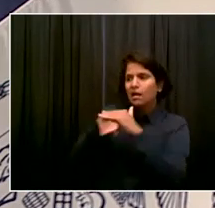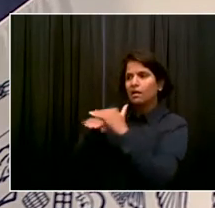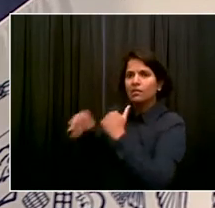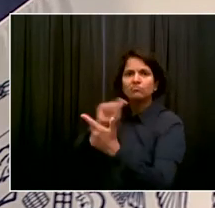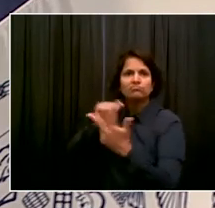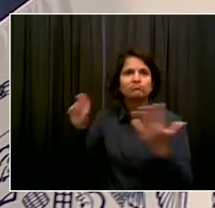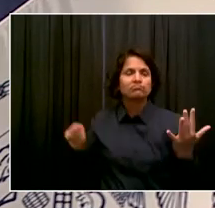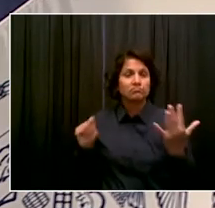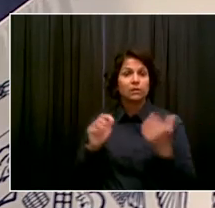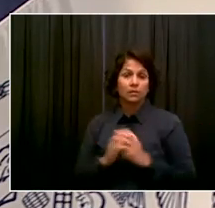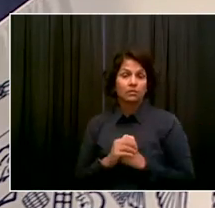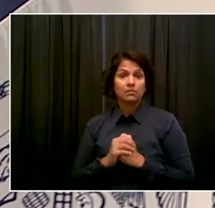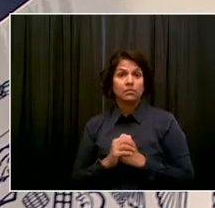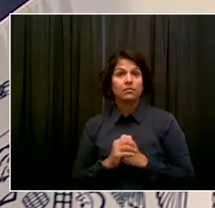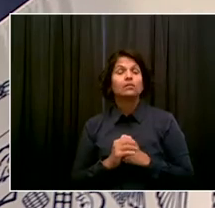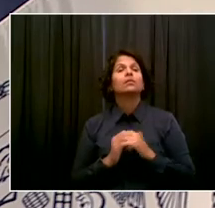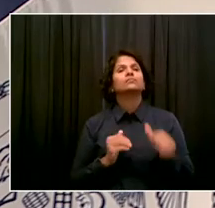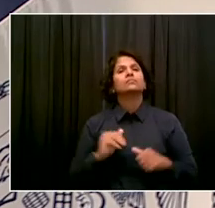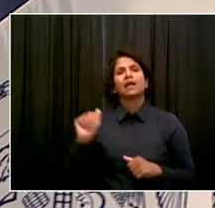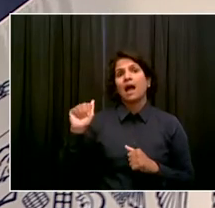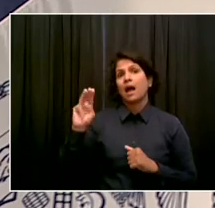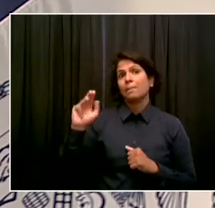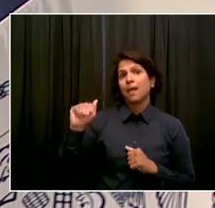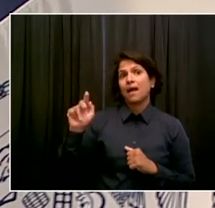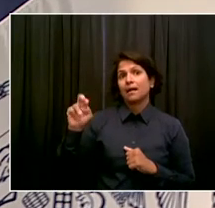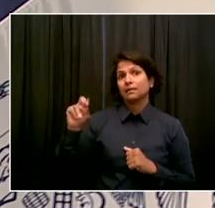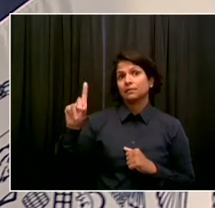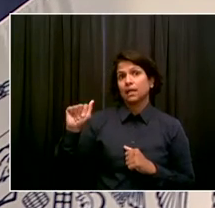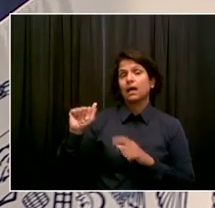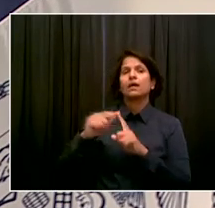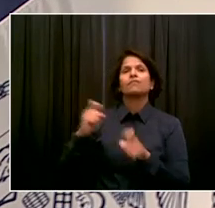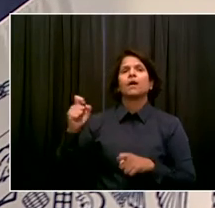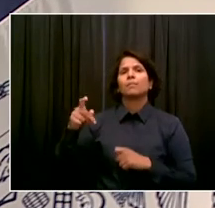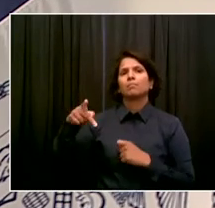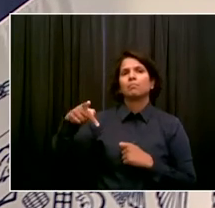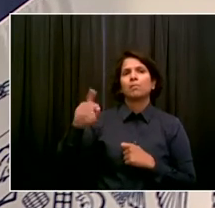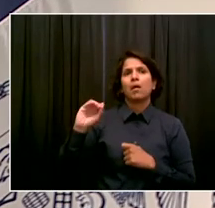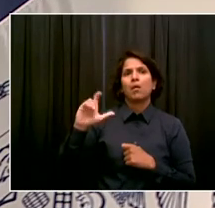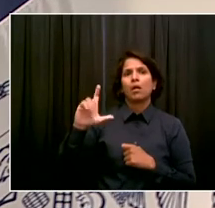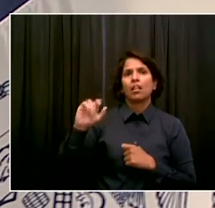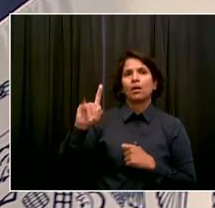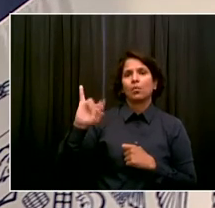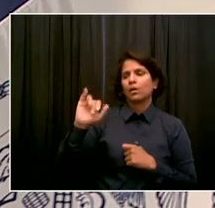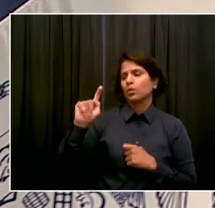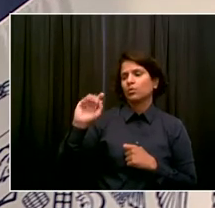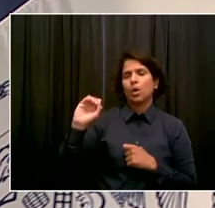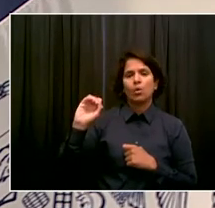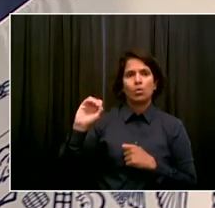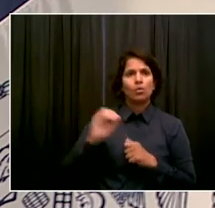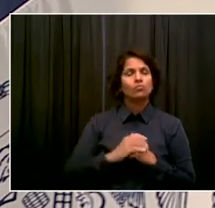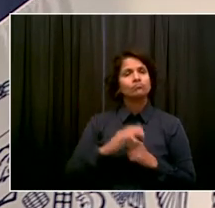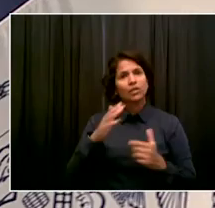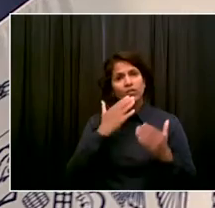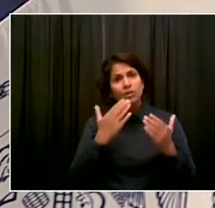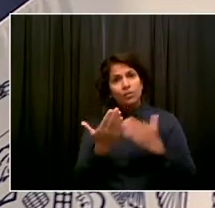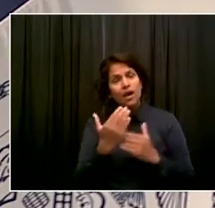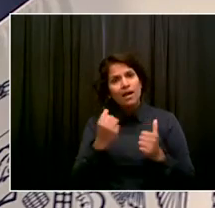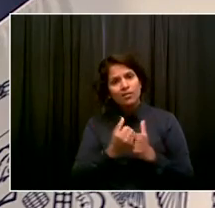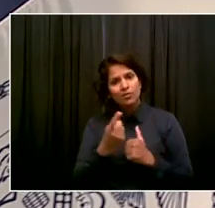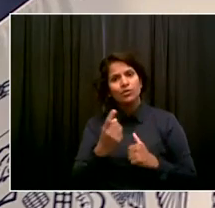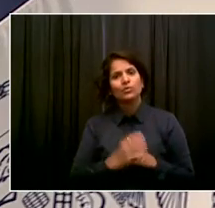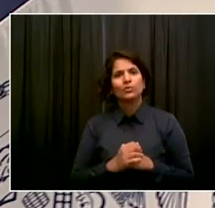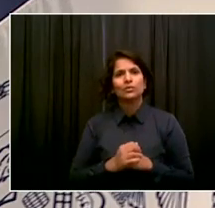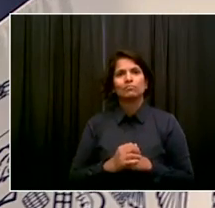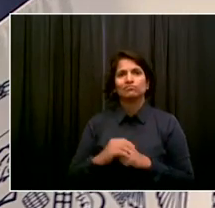The next is Amanda Eisenberg from Politico. Good morning, Mr. Mayor. How are you? I'm doing good, Amanda, but hearing